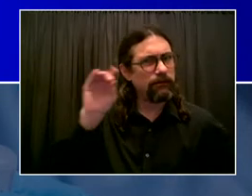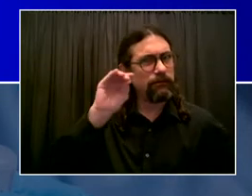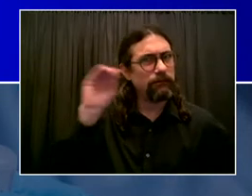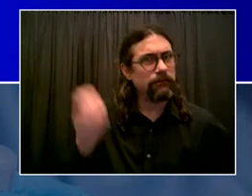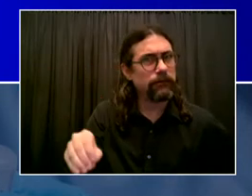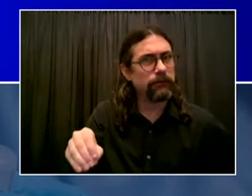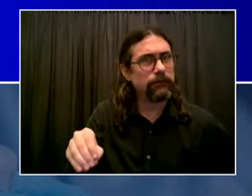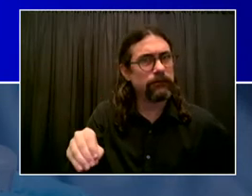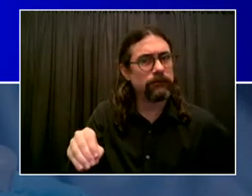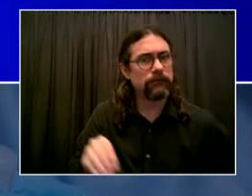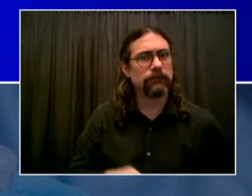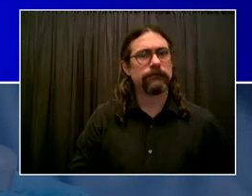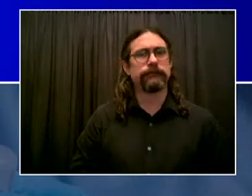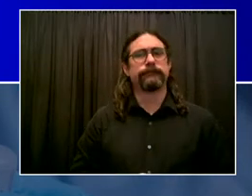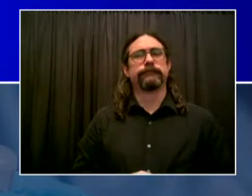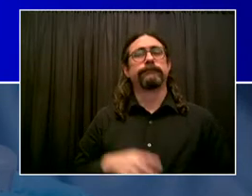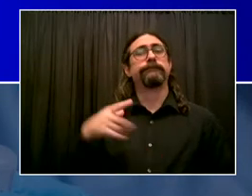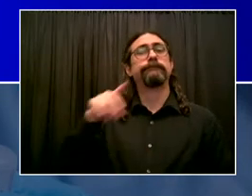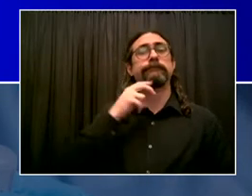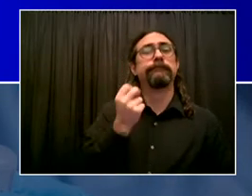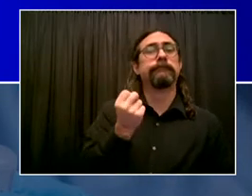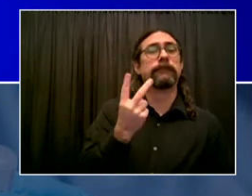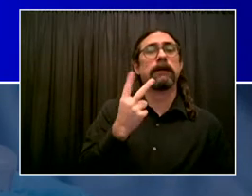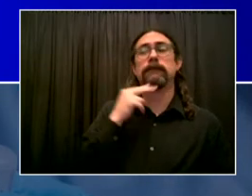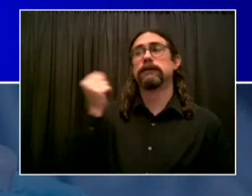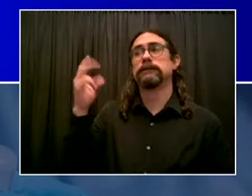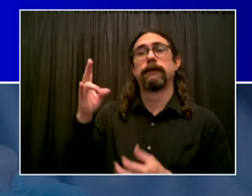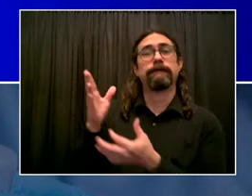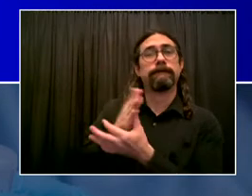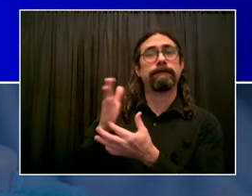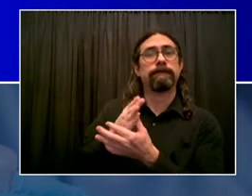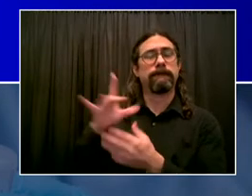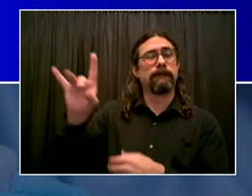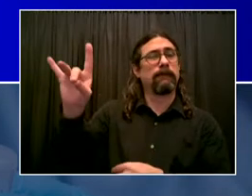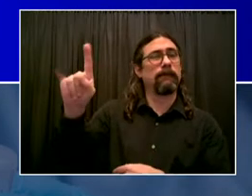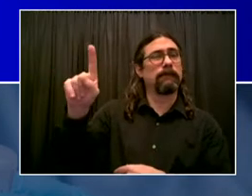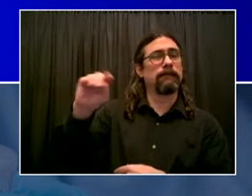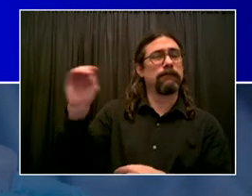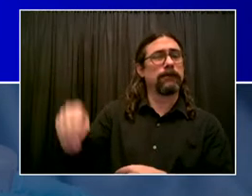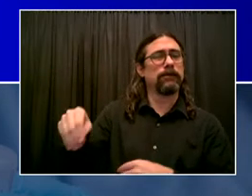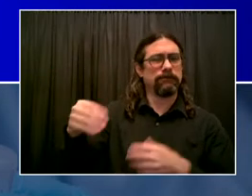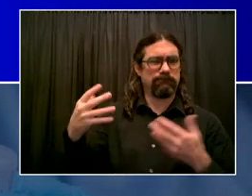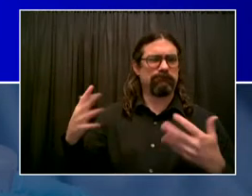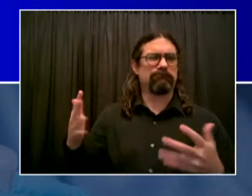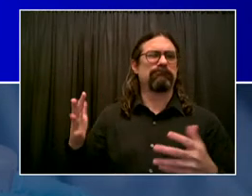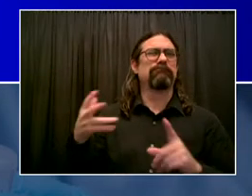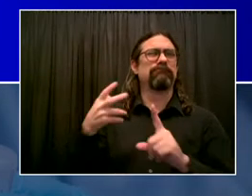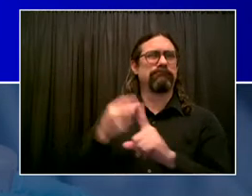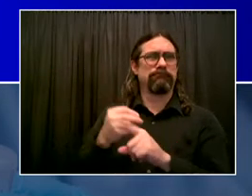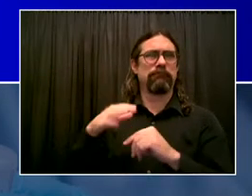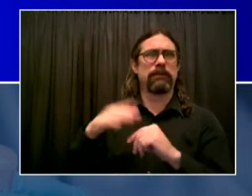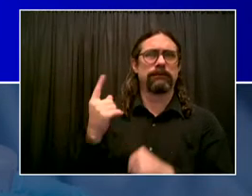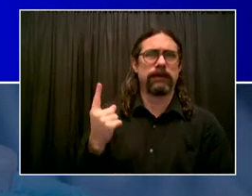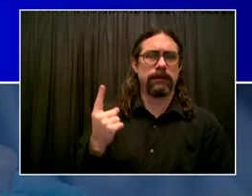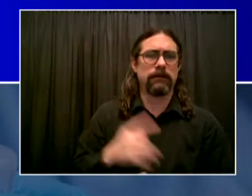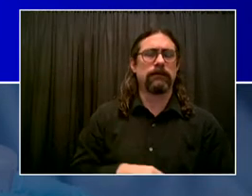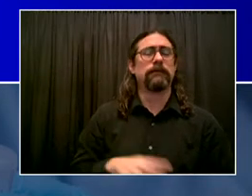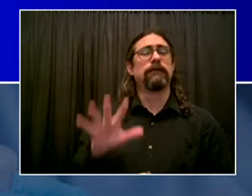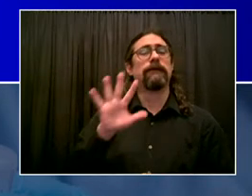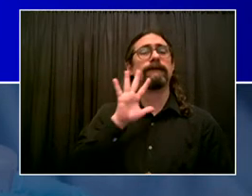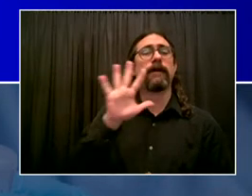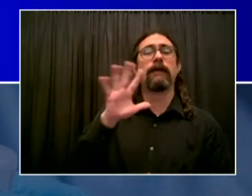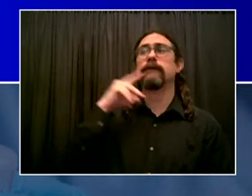We want to go farther. We've just started with the 5 to 11-year-olds, where it's 16% there. This is an area where we've got to do a lot more quickly.